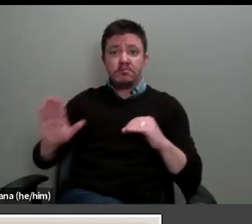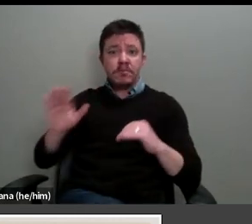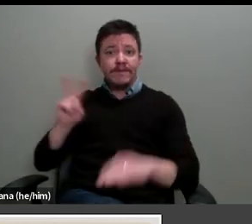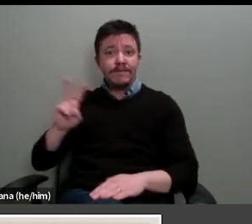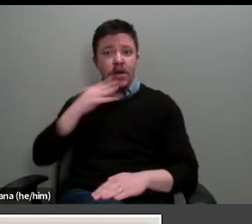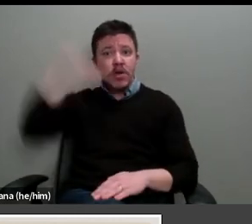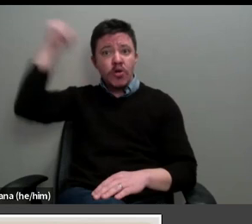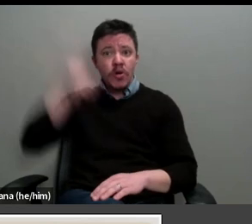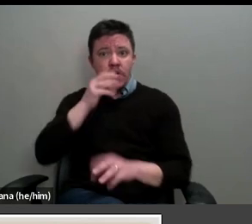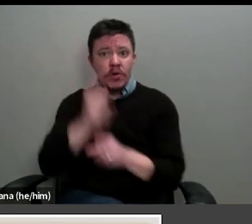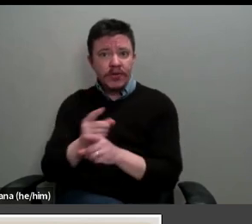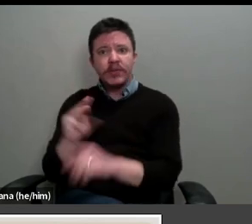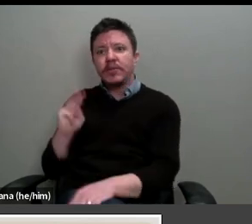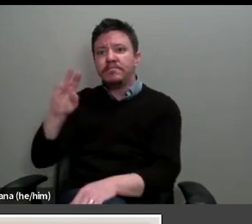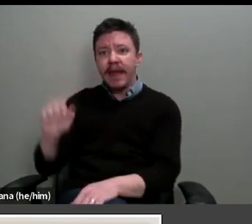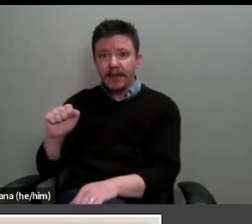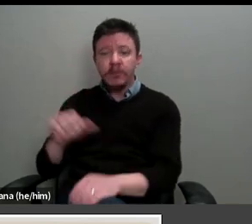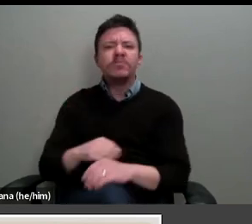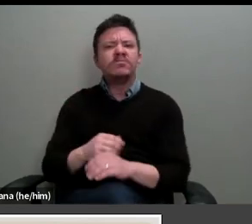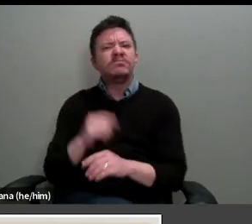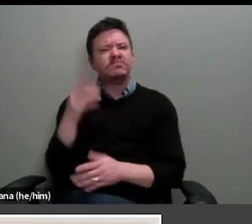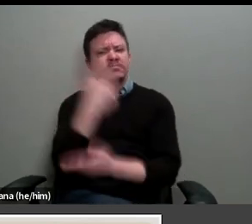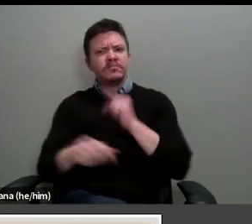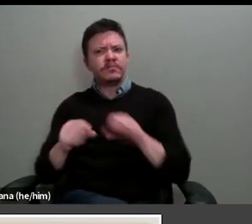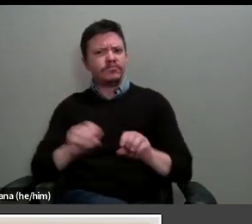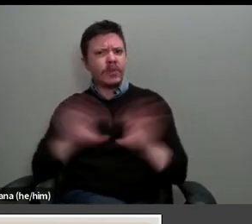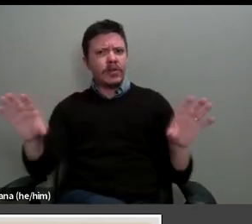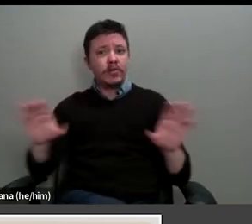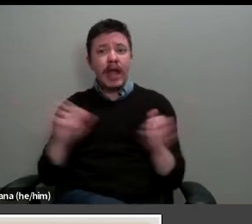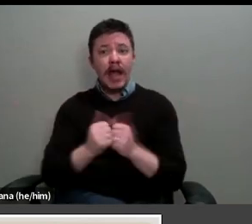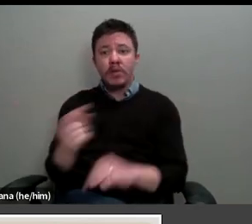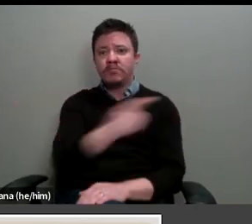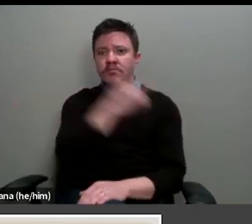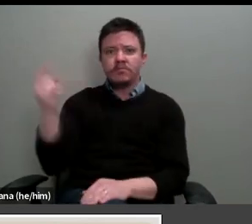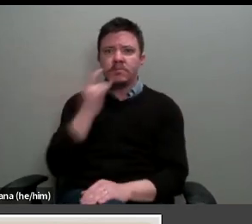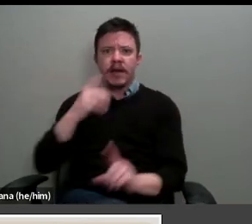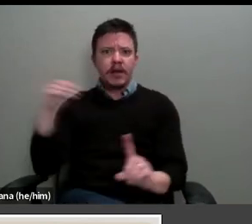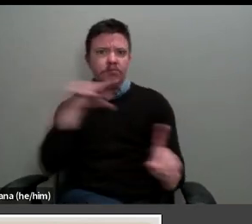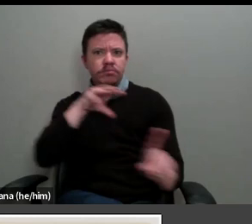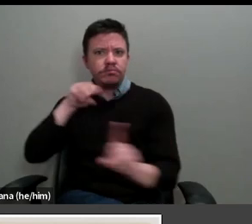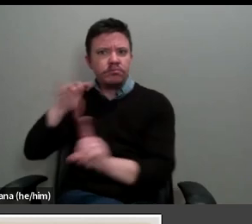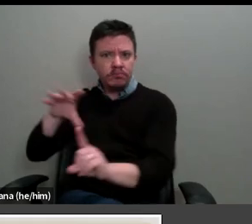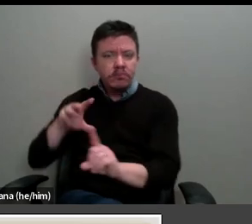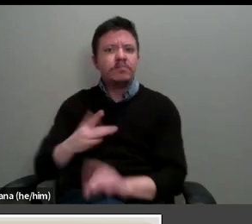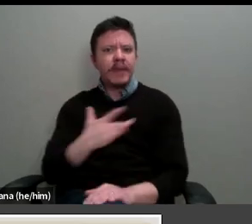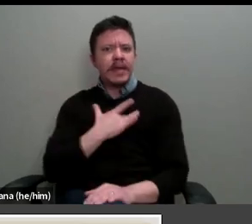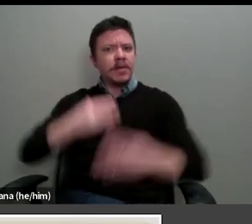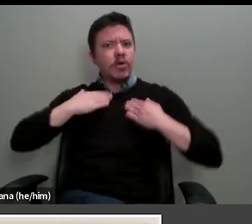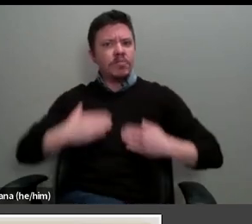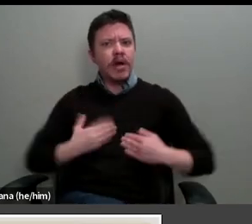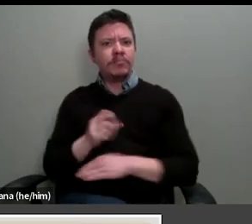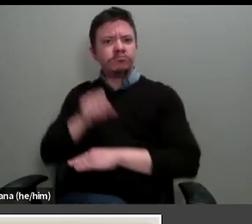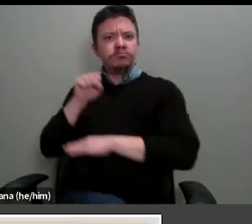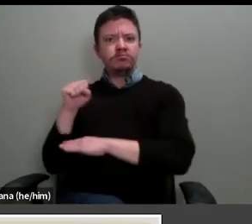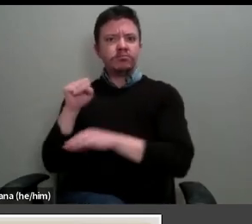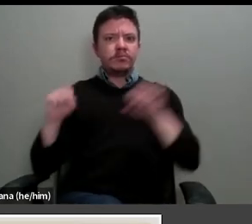Marie Roussel, each identifiable in lamplight by typical deportment and facial similarity, attend